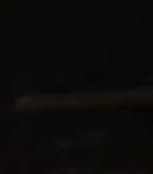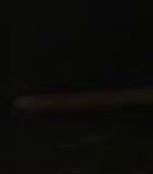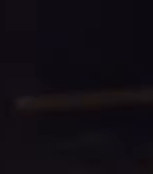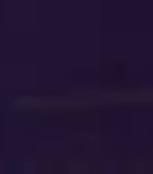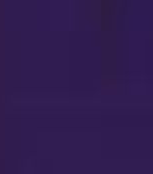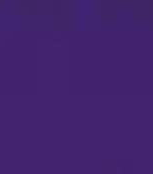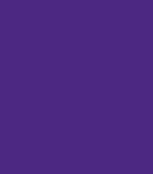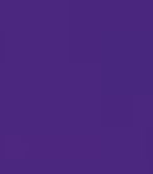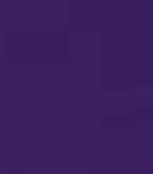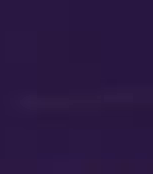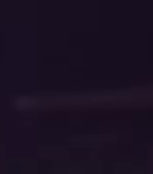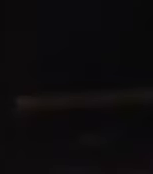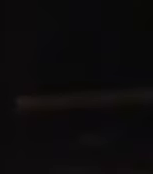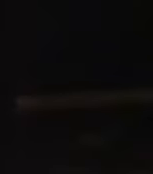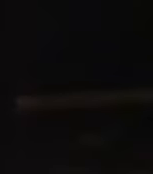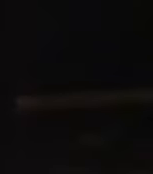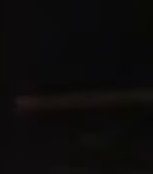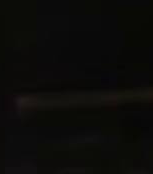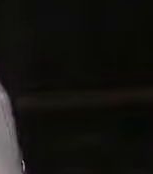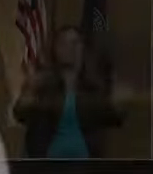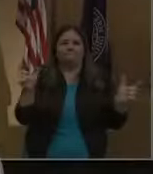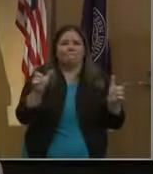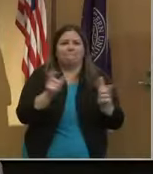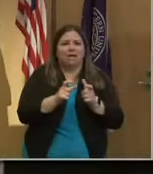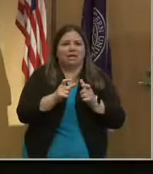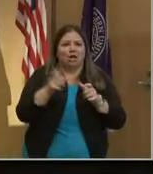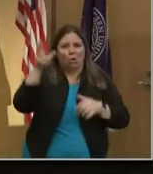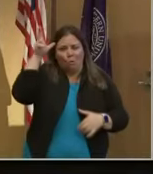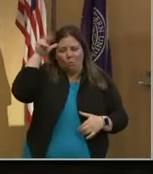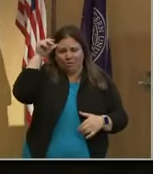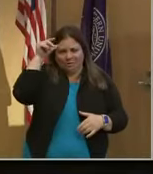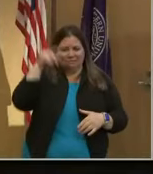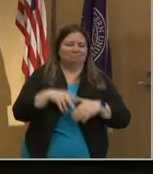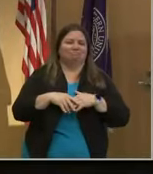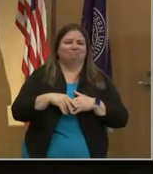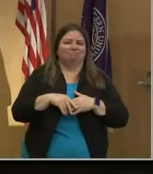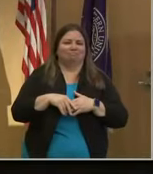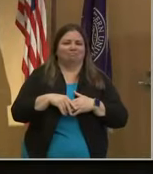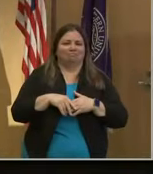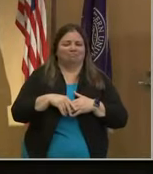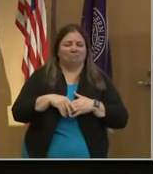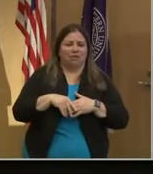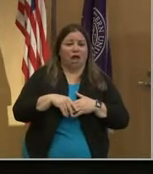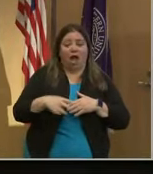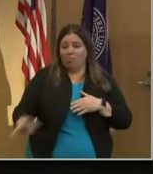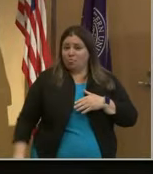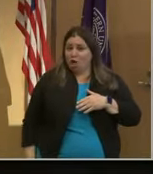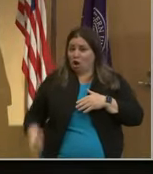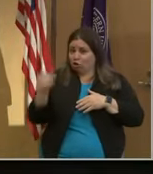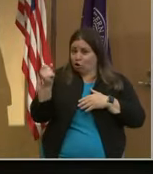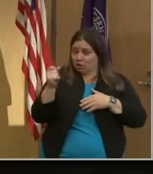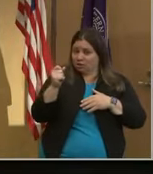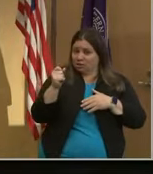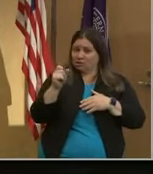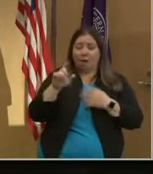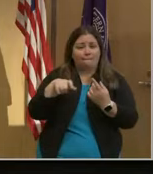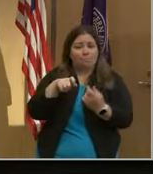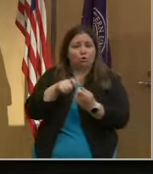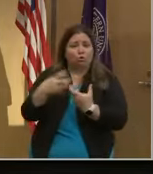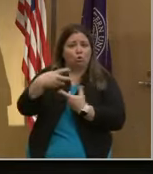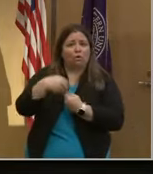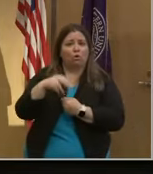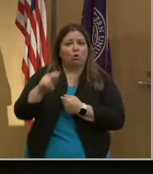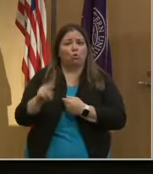and maybe the best part, they had mini horses, about this big, and dogs. And in particular it included